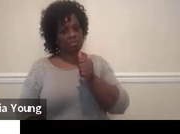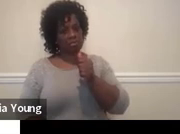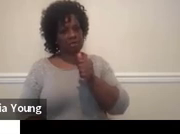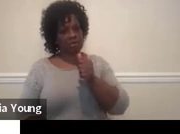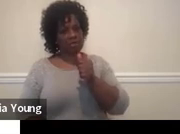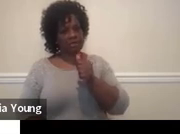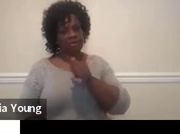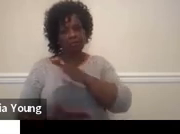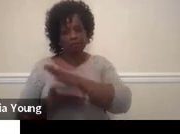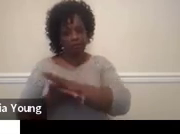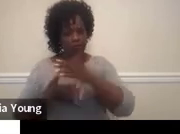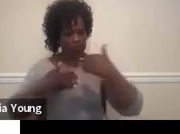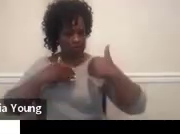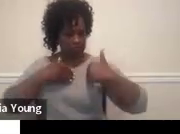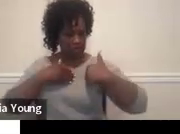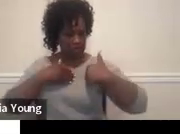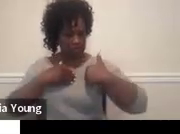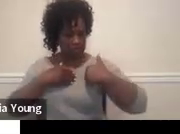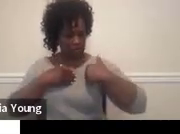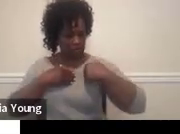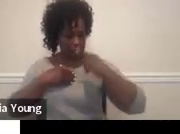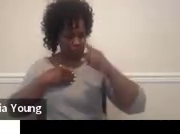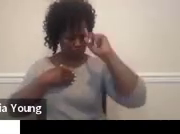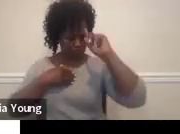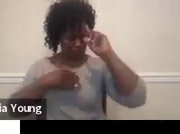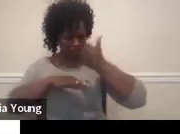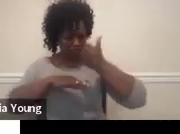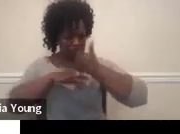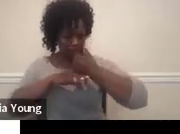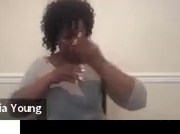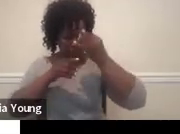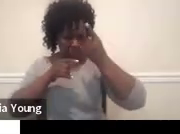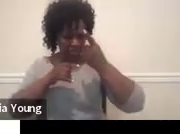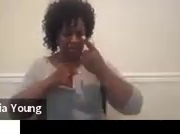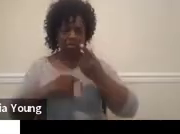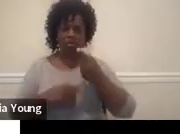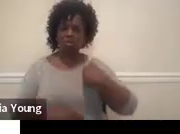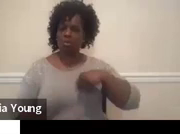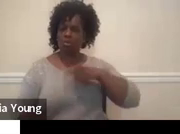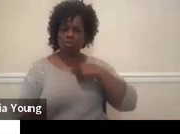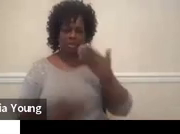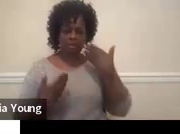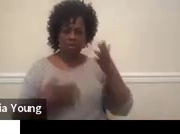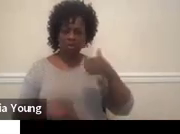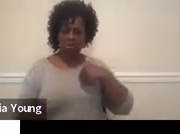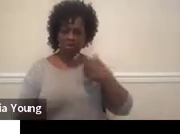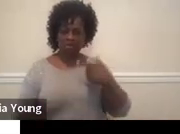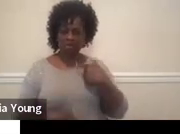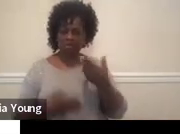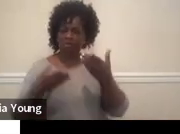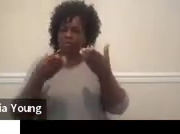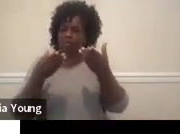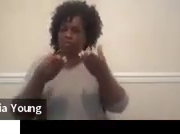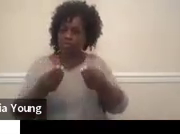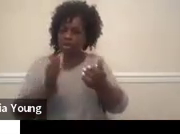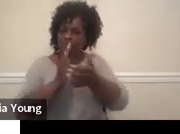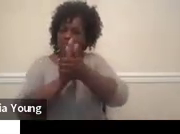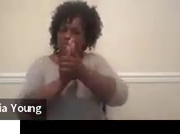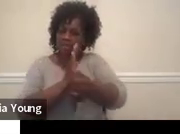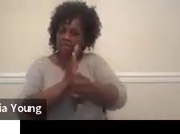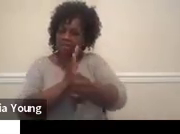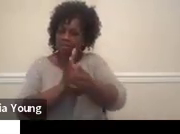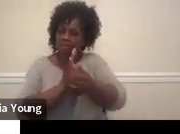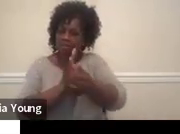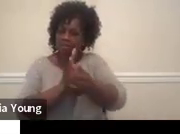responsibility to think about these things, but we don't want to forget the soft skills. And sometimes we do,